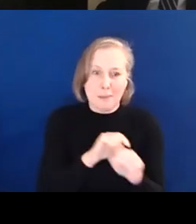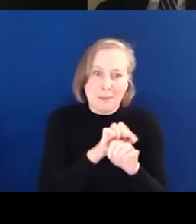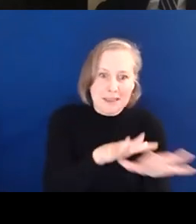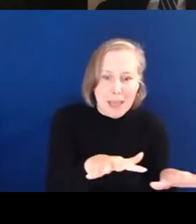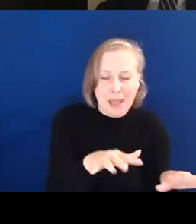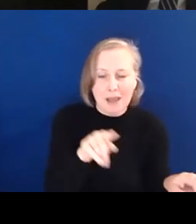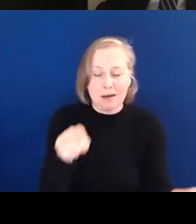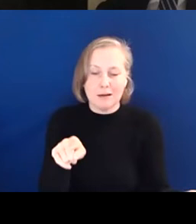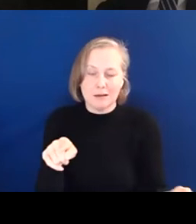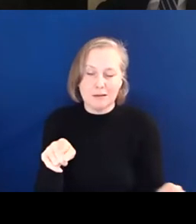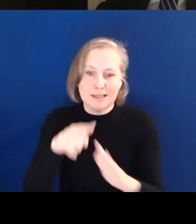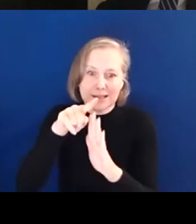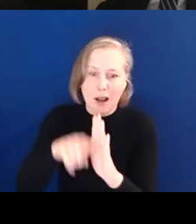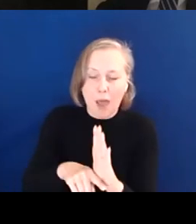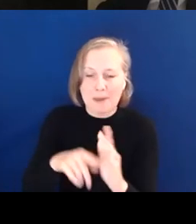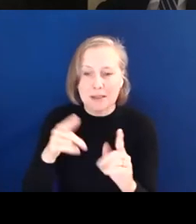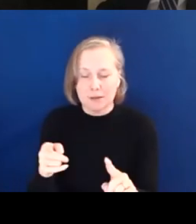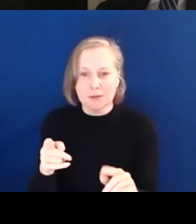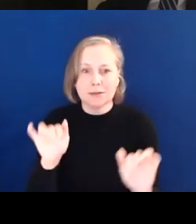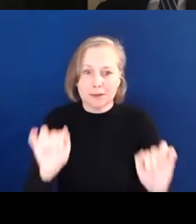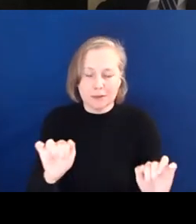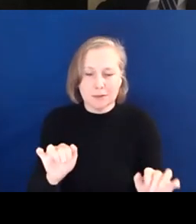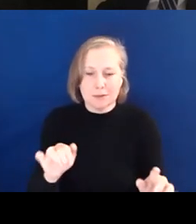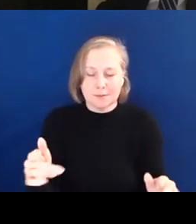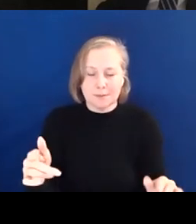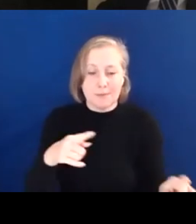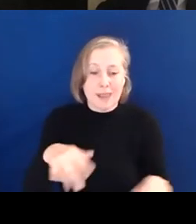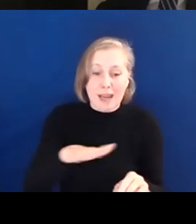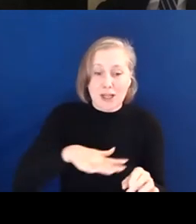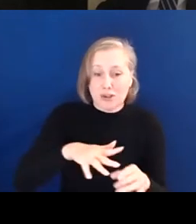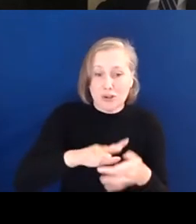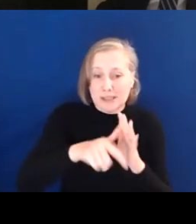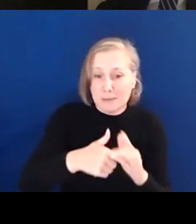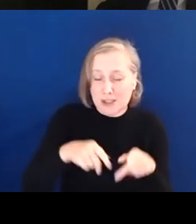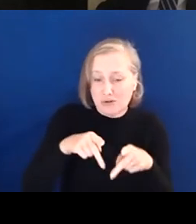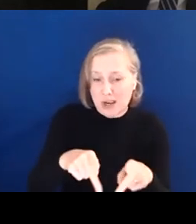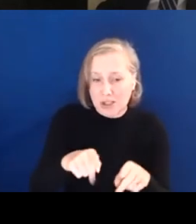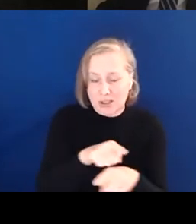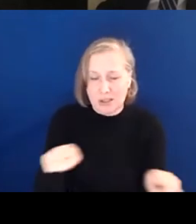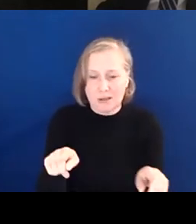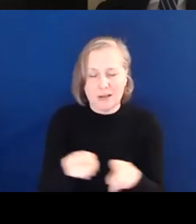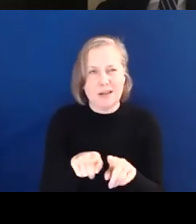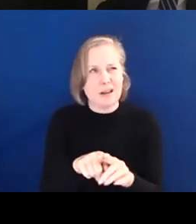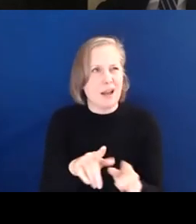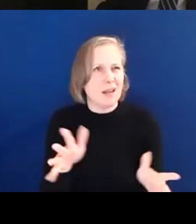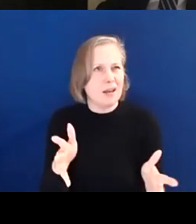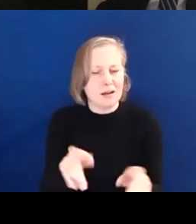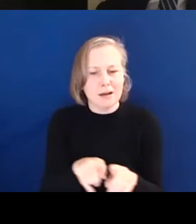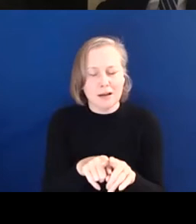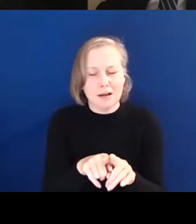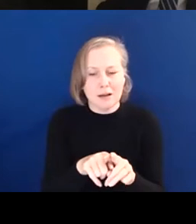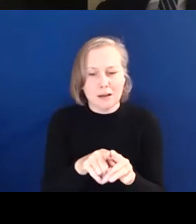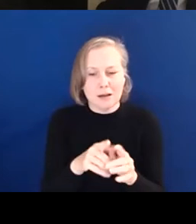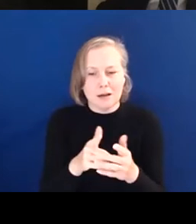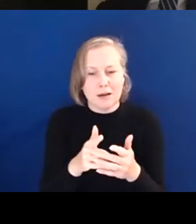what you said, this discussion starting from the national disability strategy is, I think, friend, a bit like the answer the lost traveler got